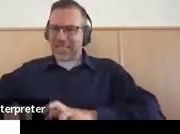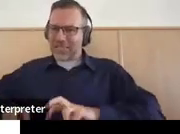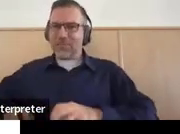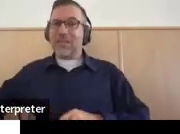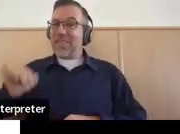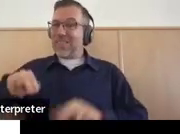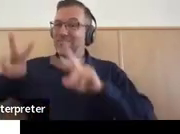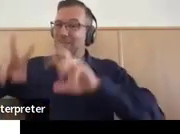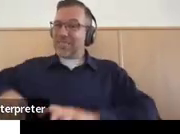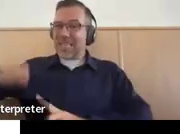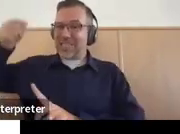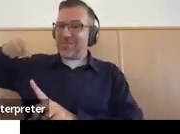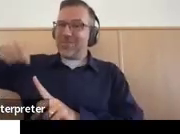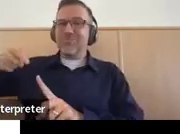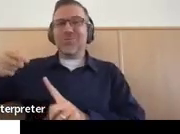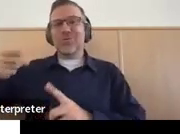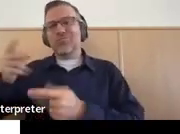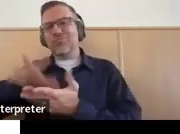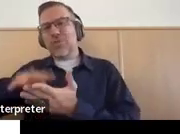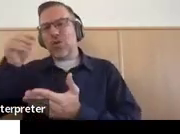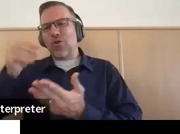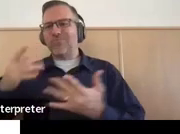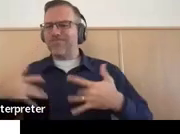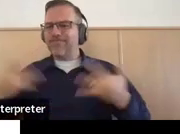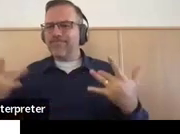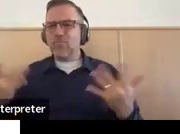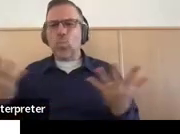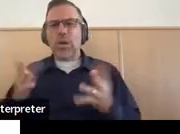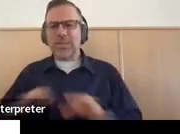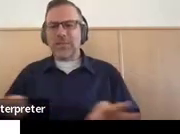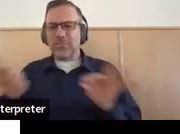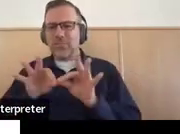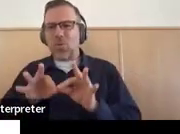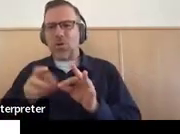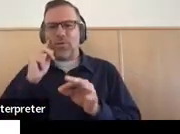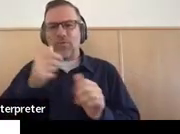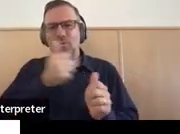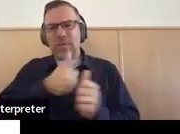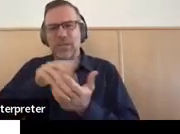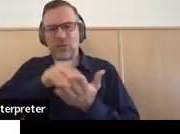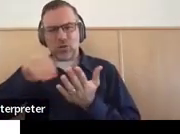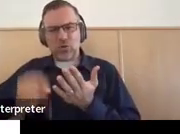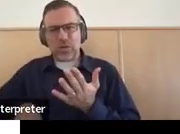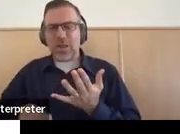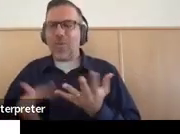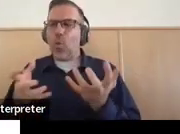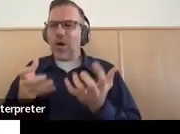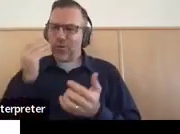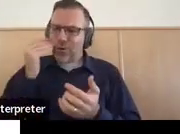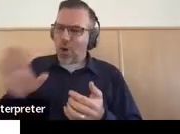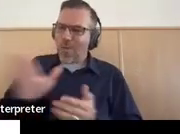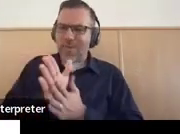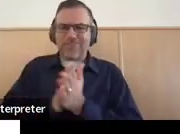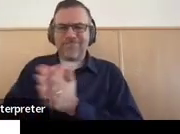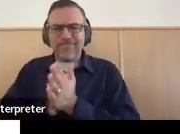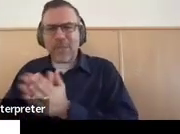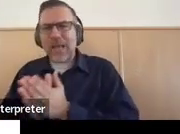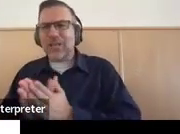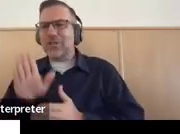out what is important to them. We do those assessments to find out their passion, their purpose.